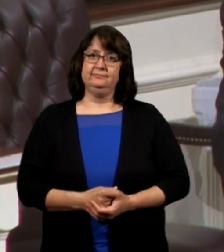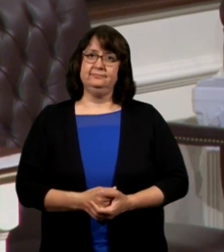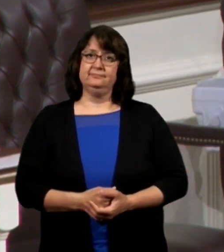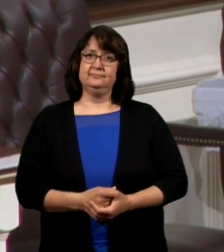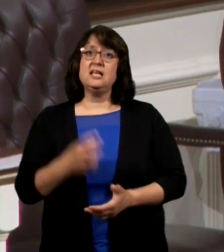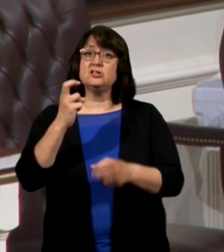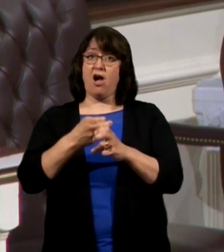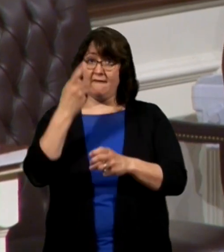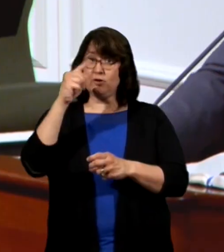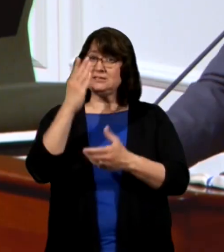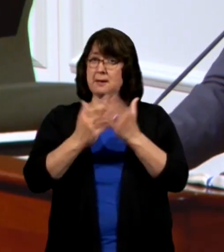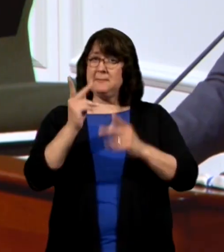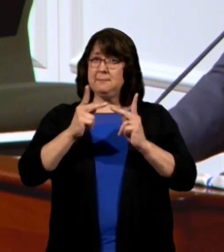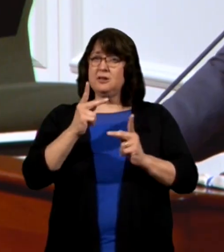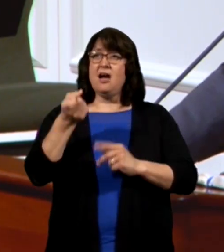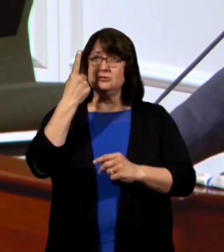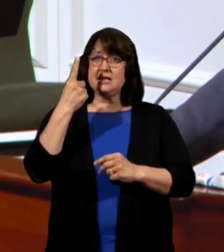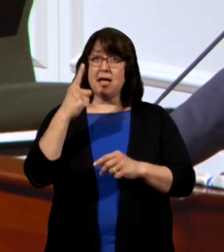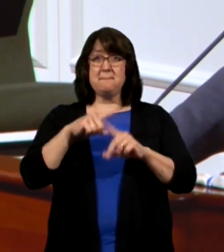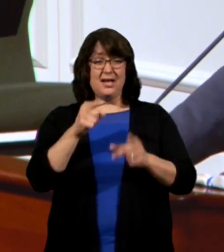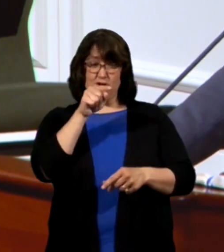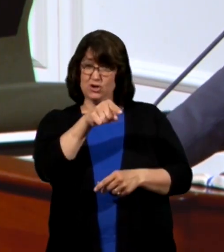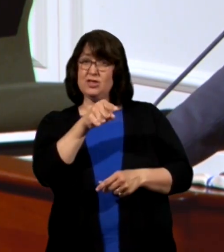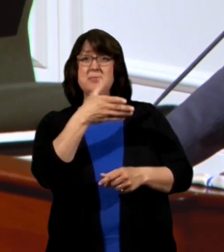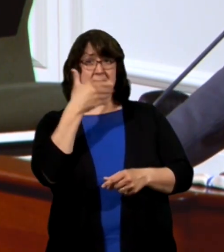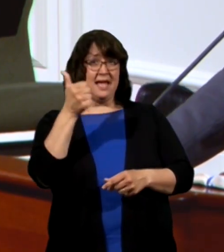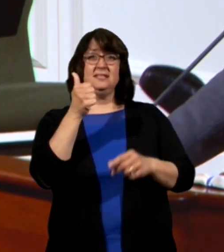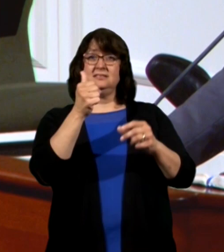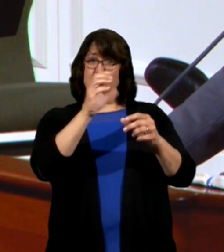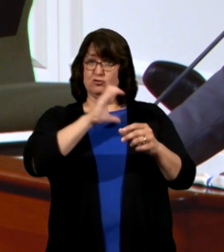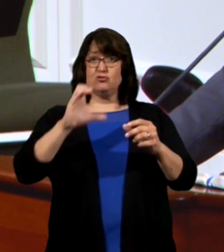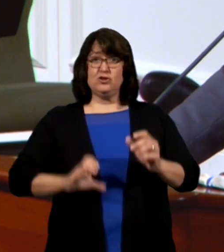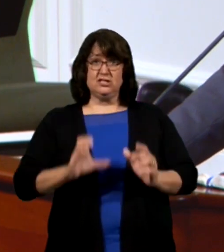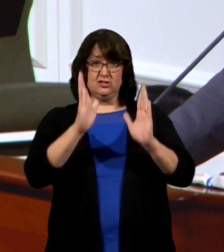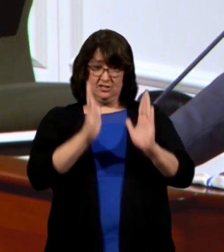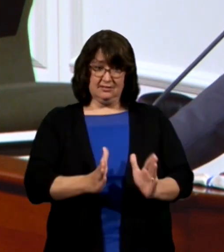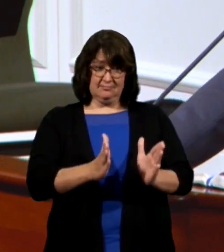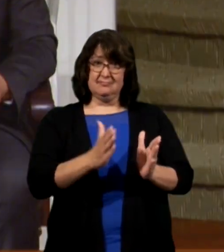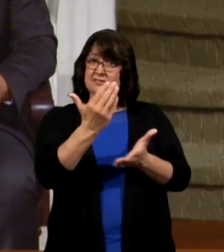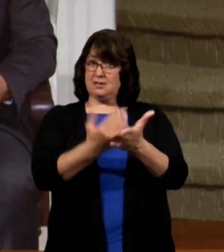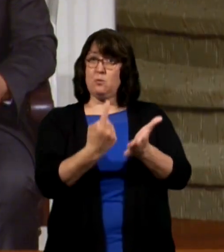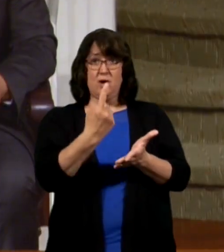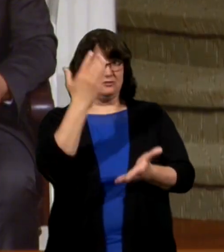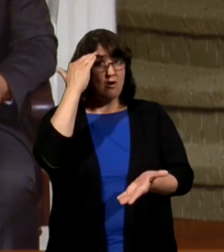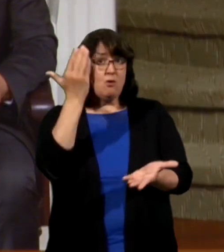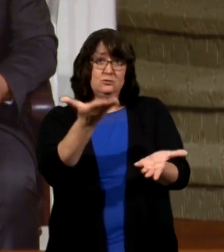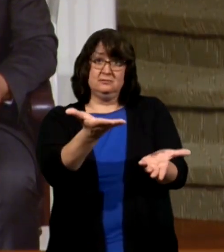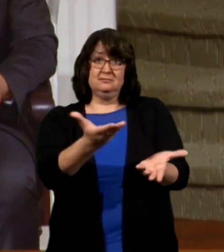it's hard for some people to fathom but you're the best Christian somebody knows